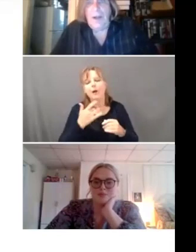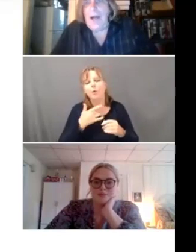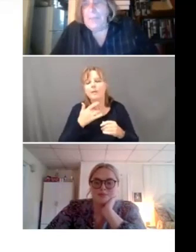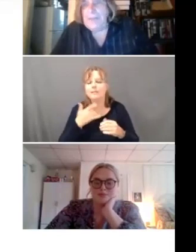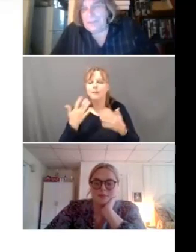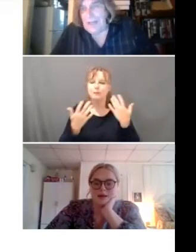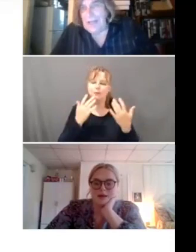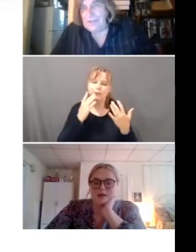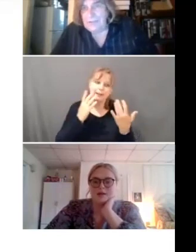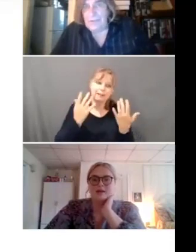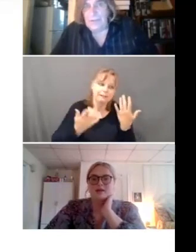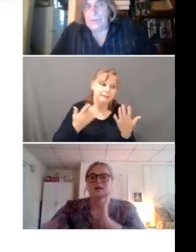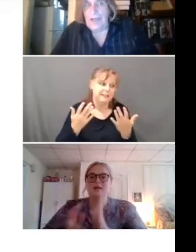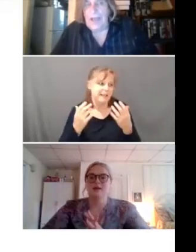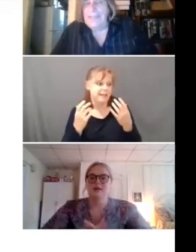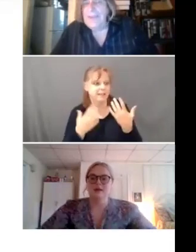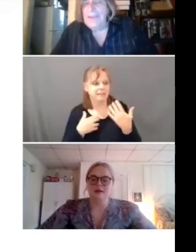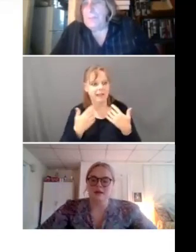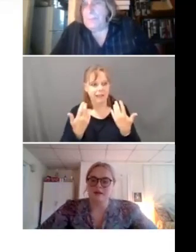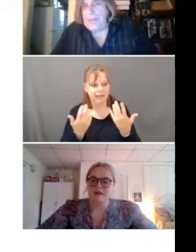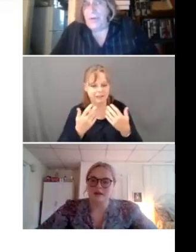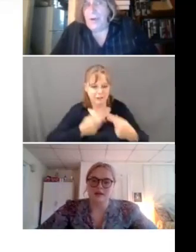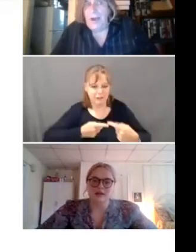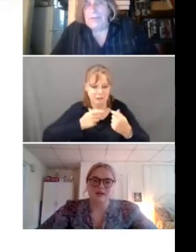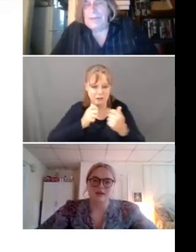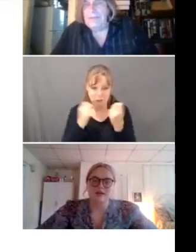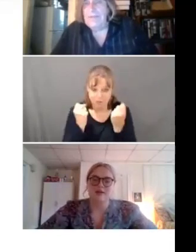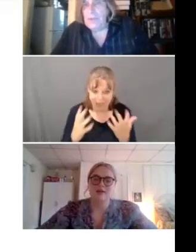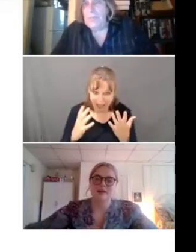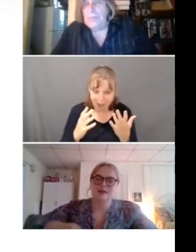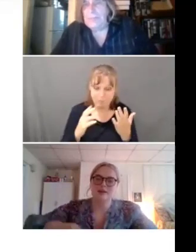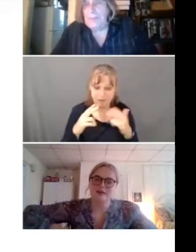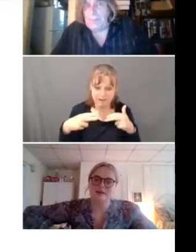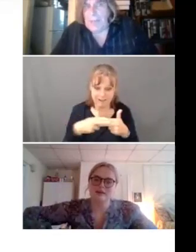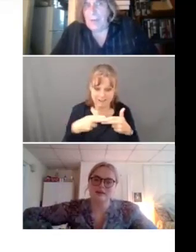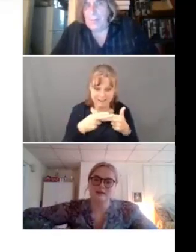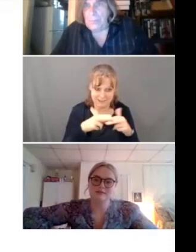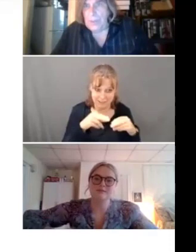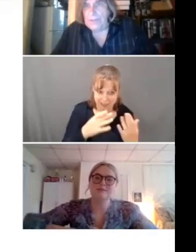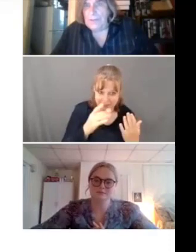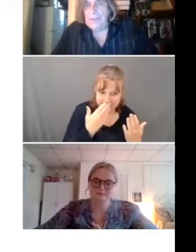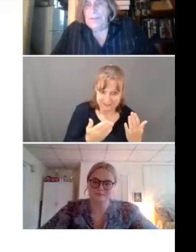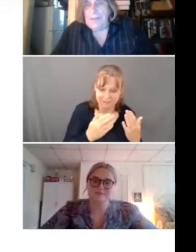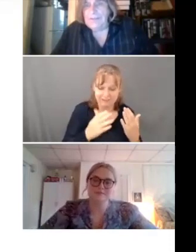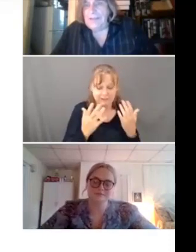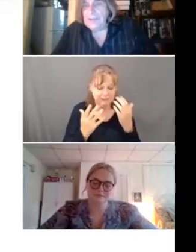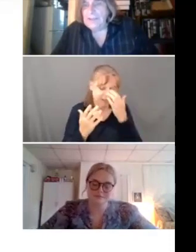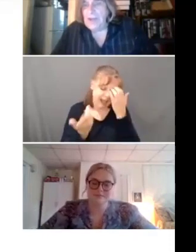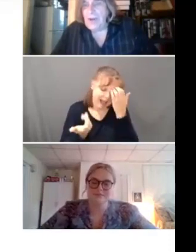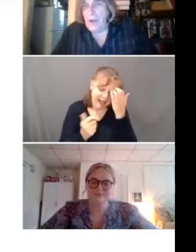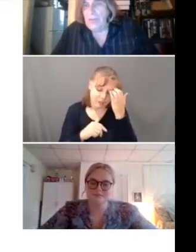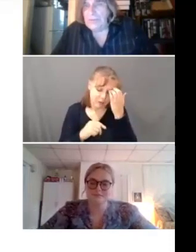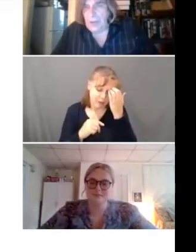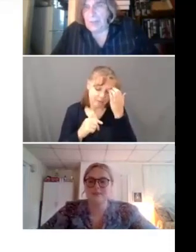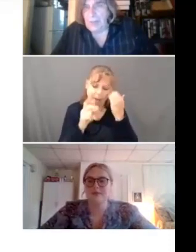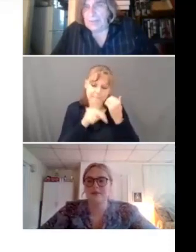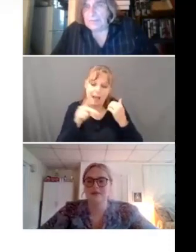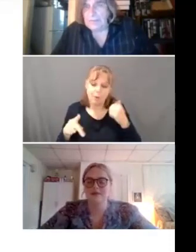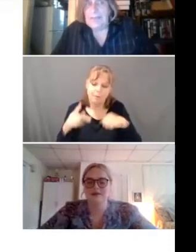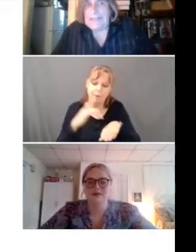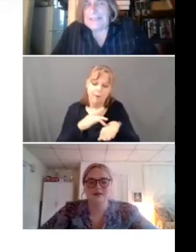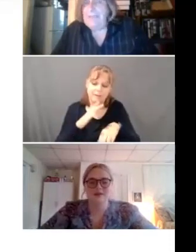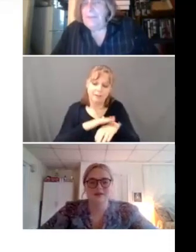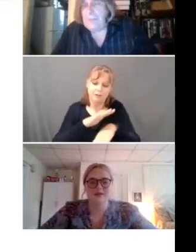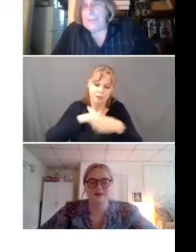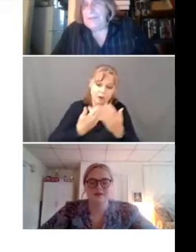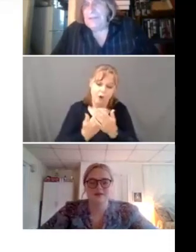you know, how many slides to use. I think we're better off giving you people a PowerPoint that touches on all the topics.